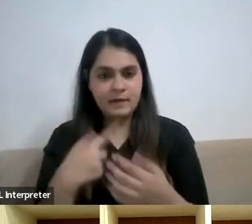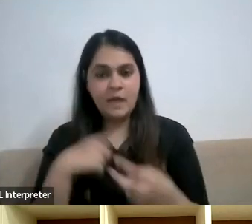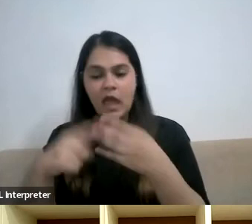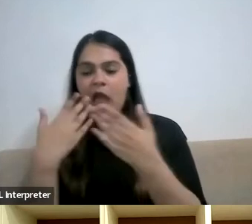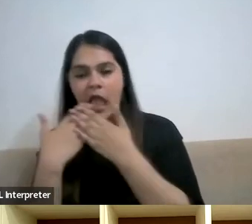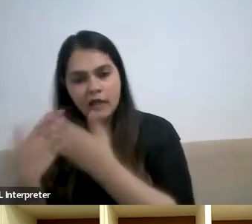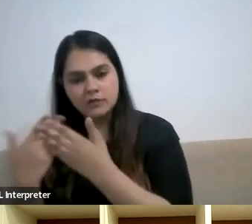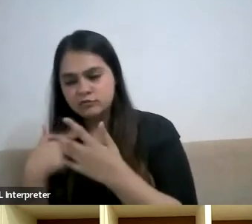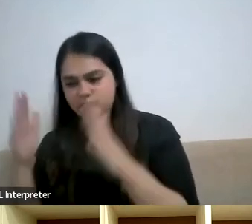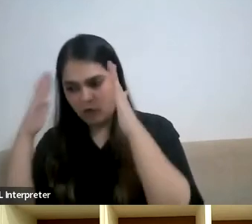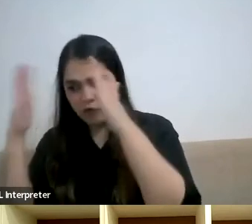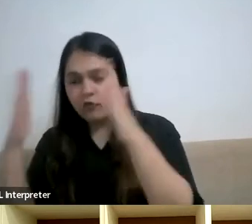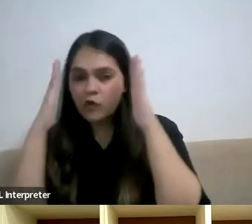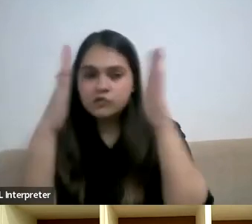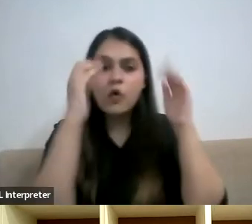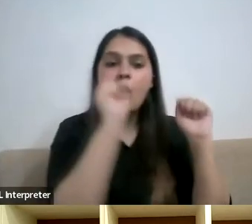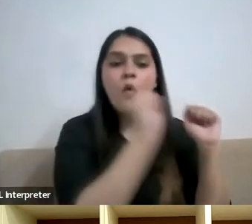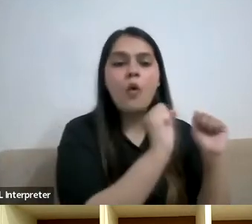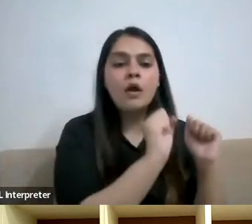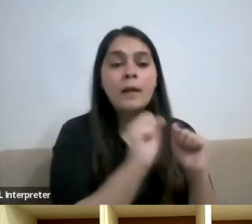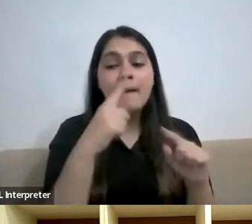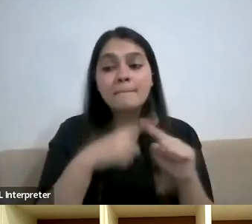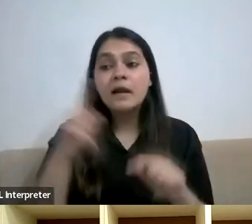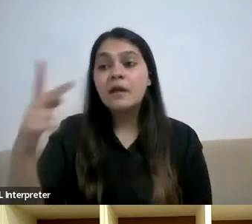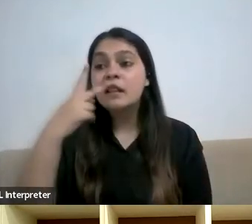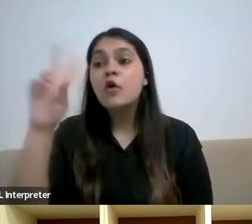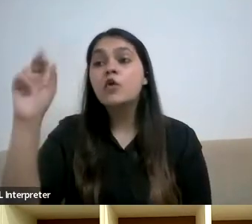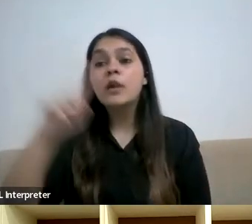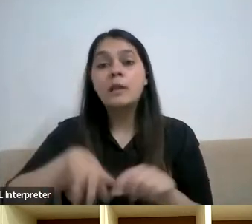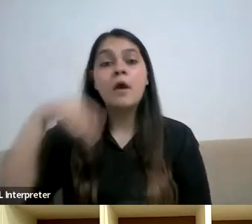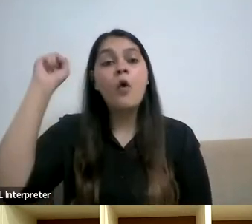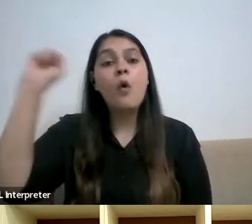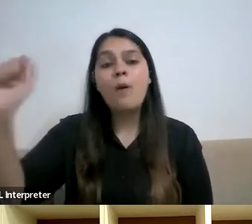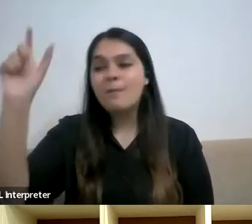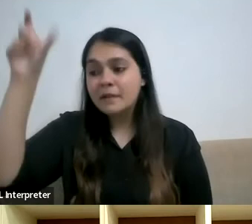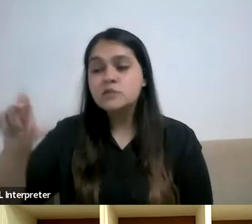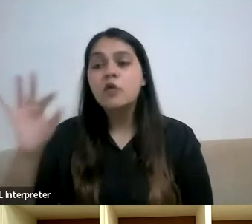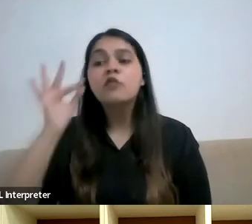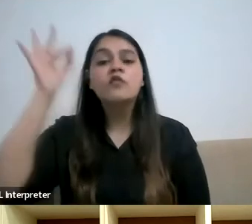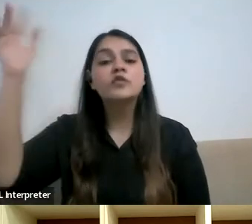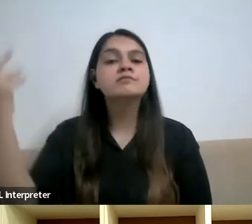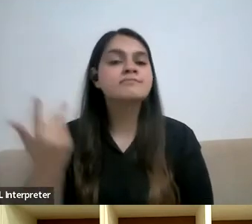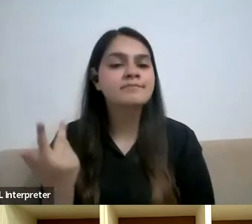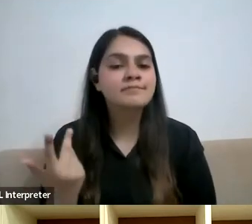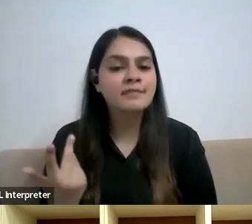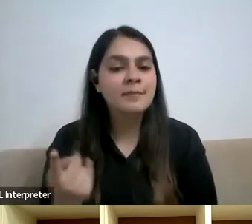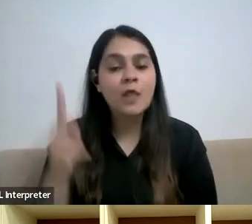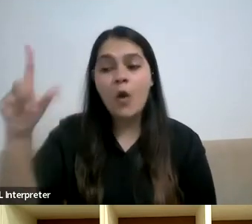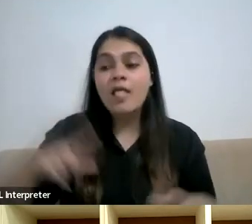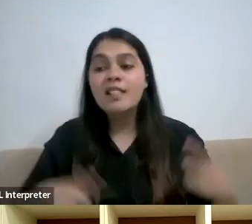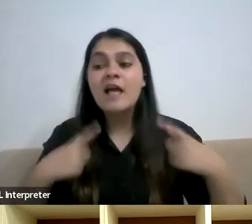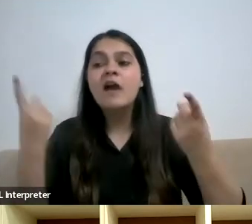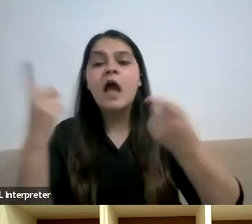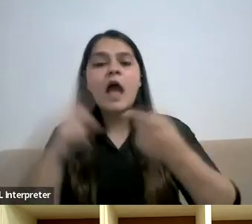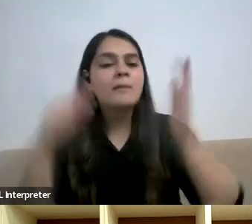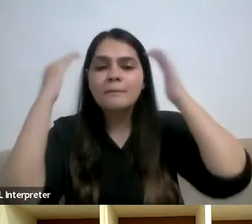only talk about therapy. I don't look at this, now what is this future 20 years down the line? What is in a kind of a life he's going to have? I don't